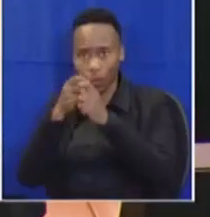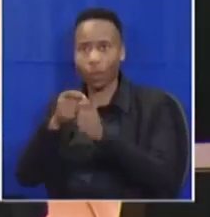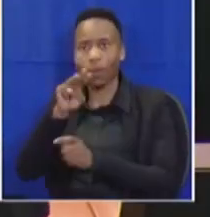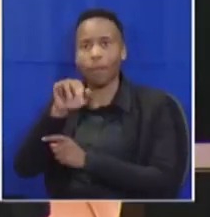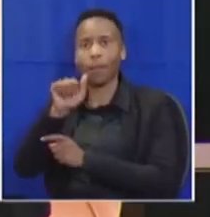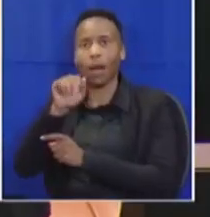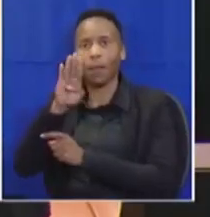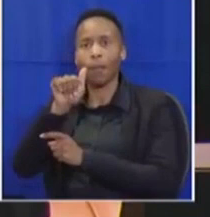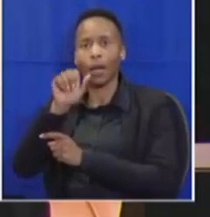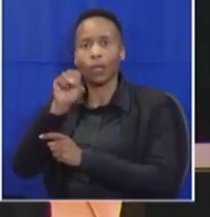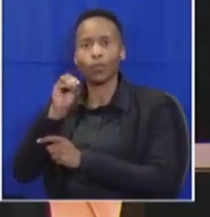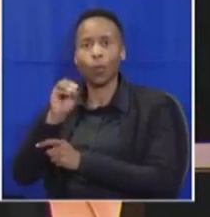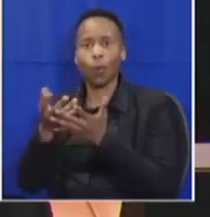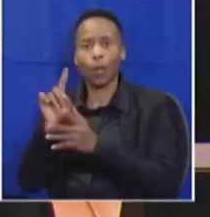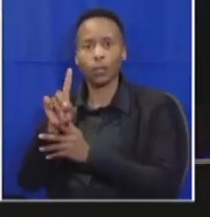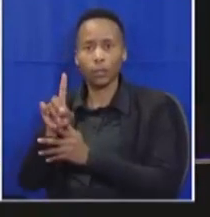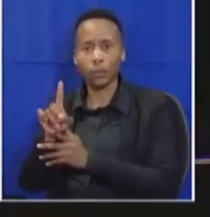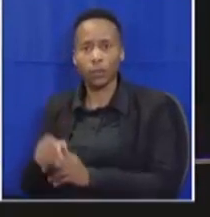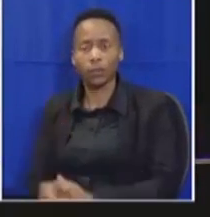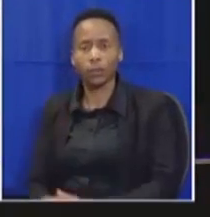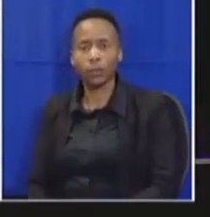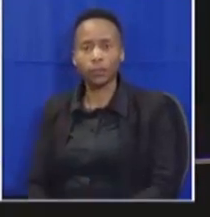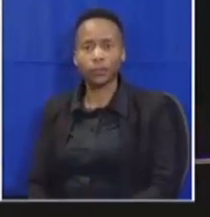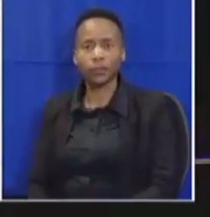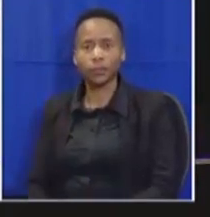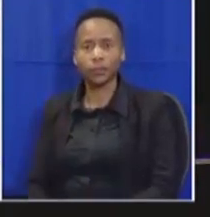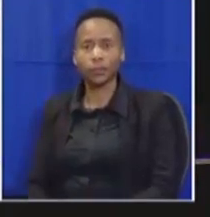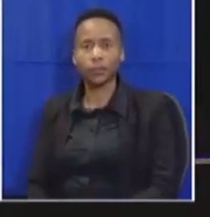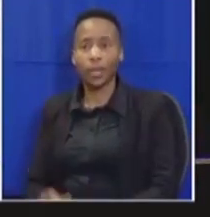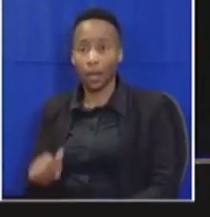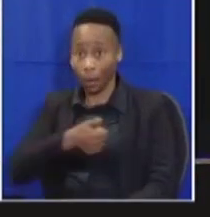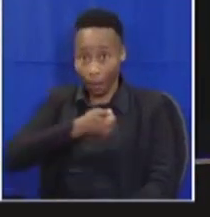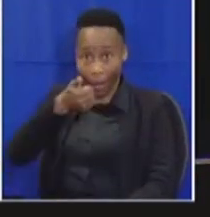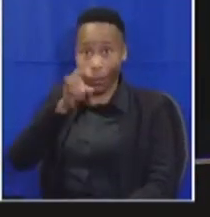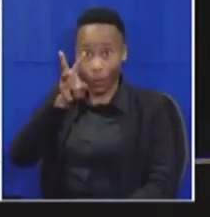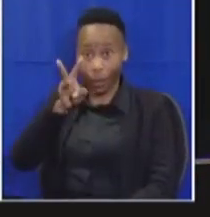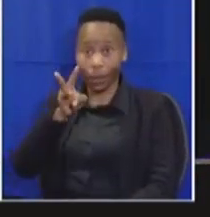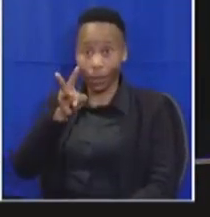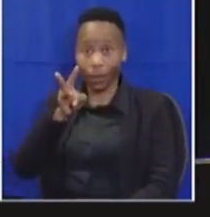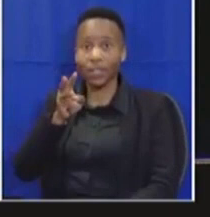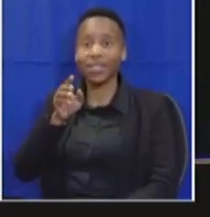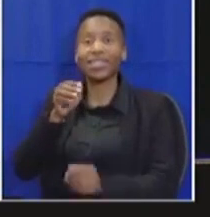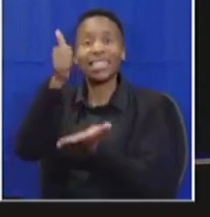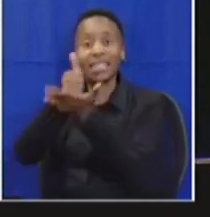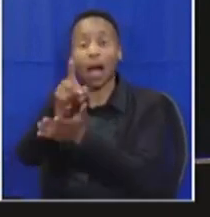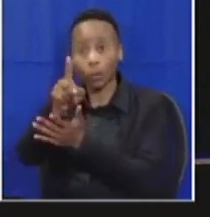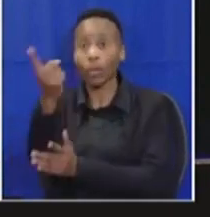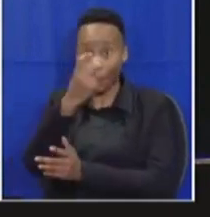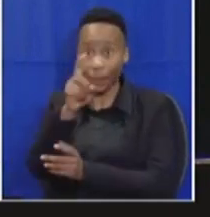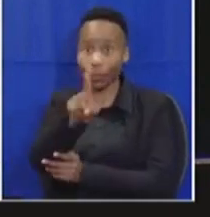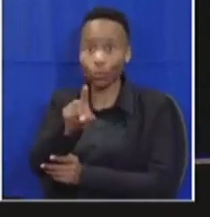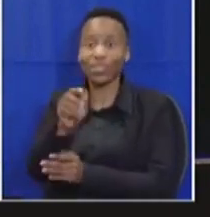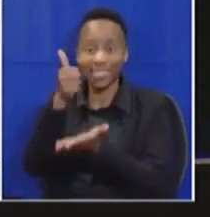that's been very helpful directing me all right deputy